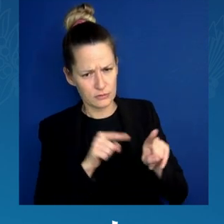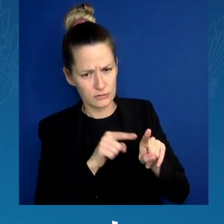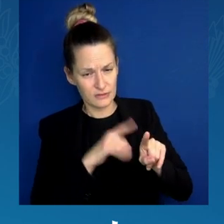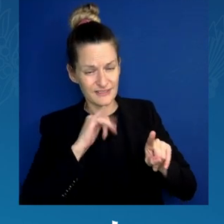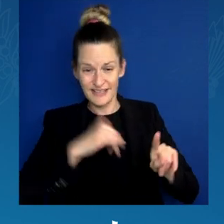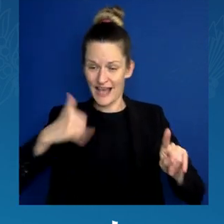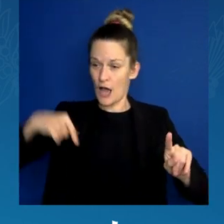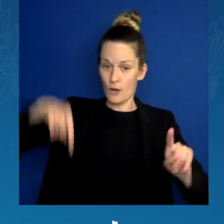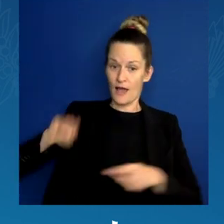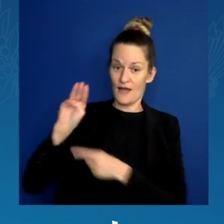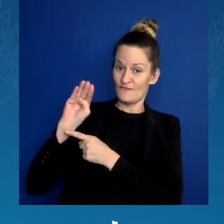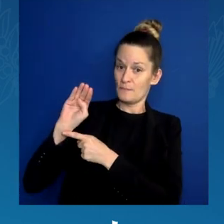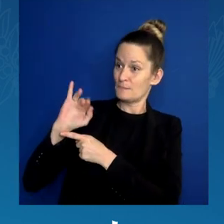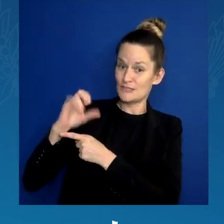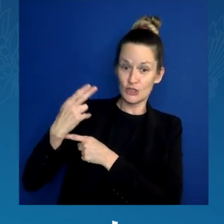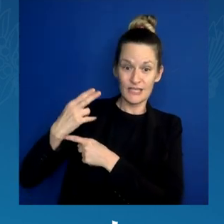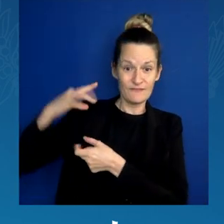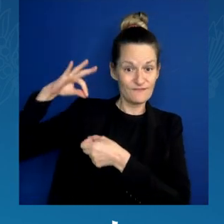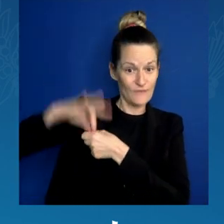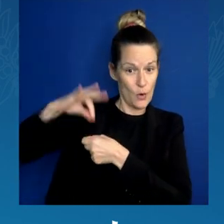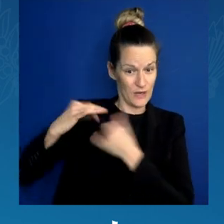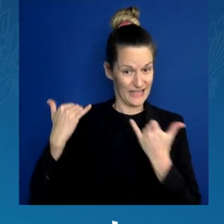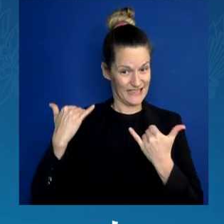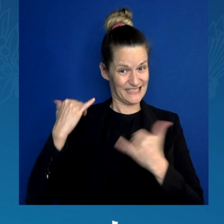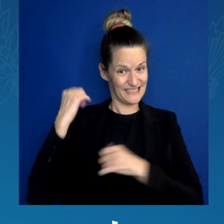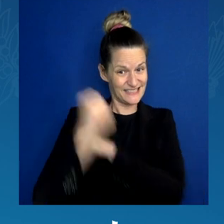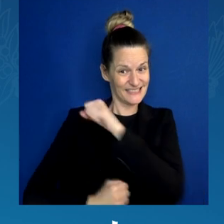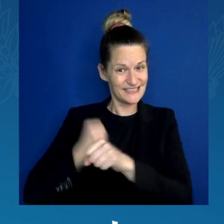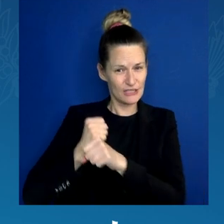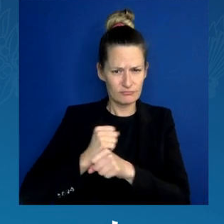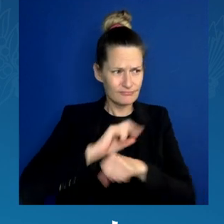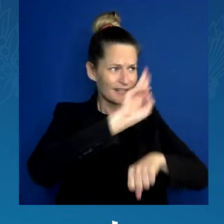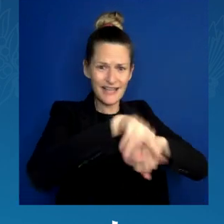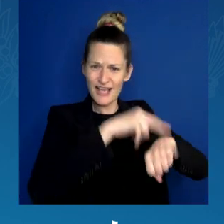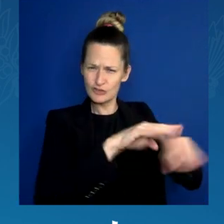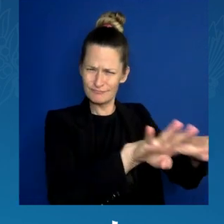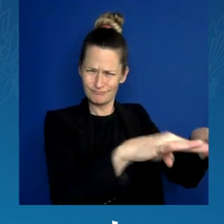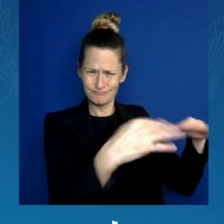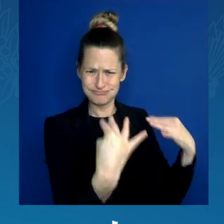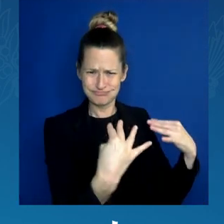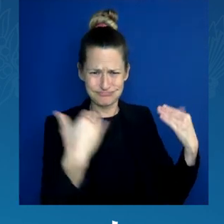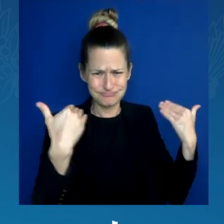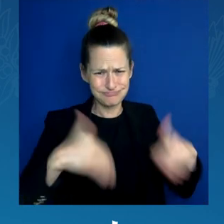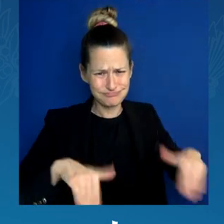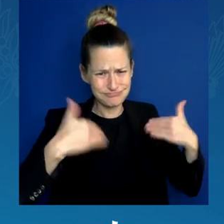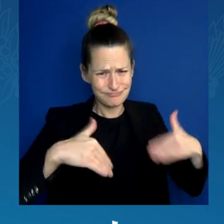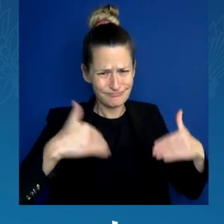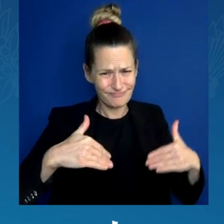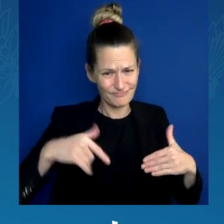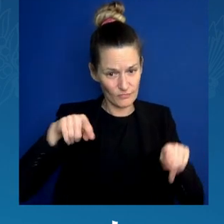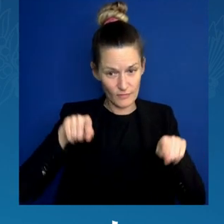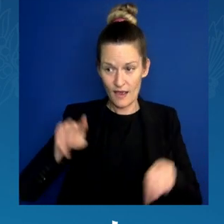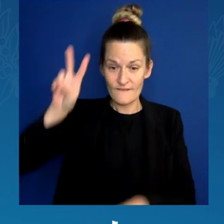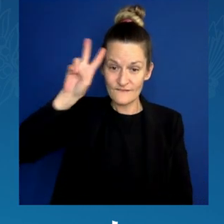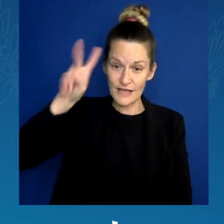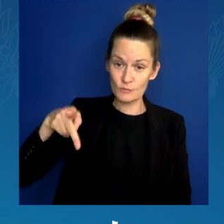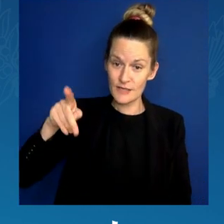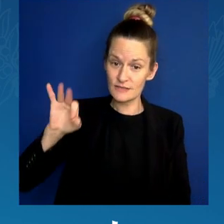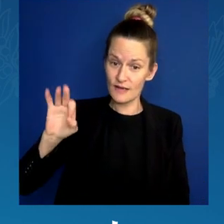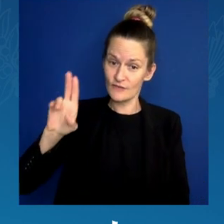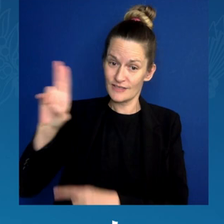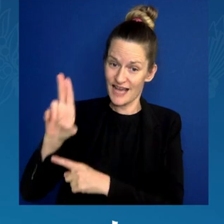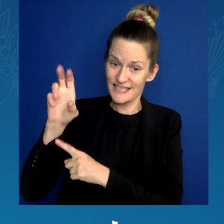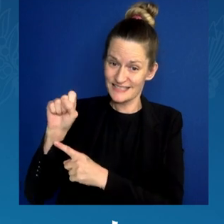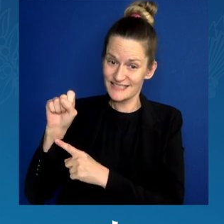And that is why the Vice President of the United States of America, Kamala Harris, came to talk with you